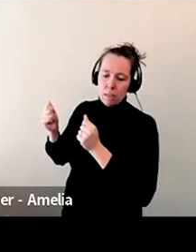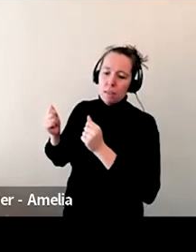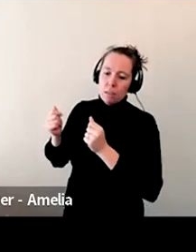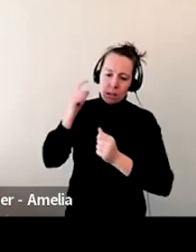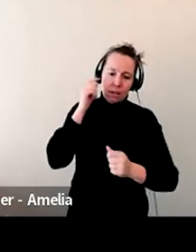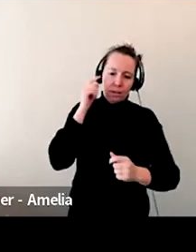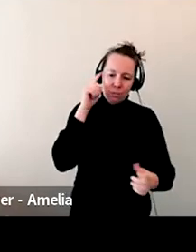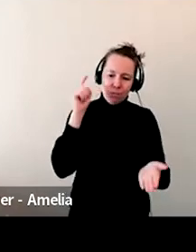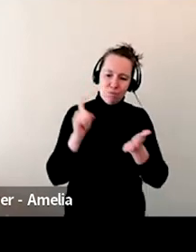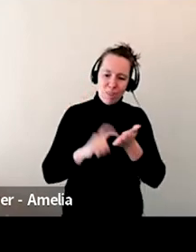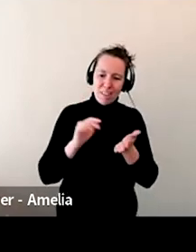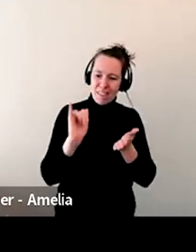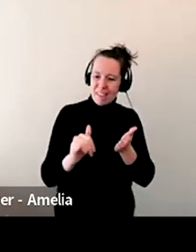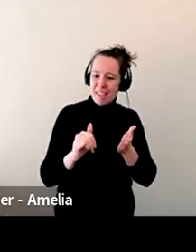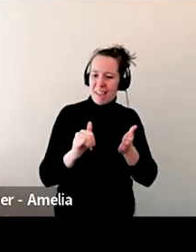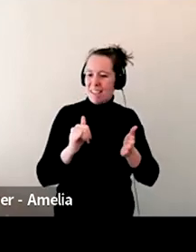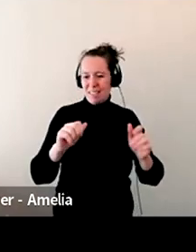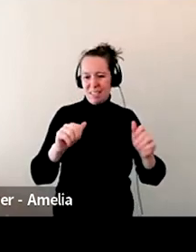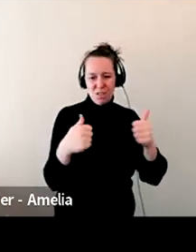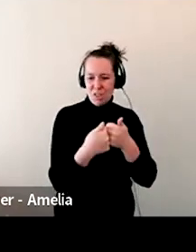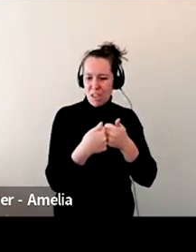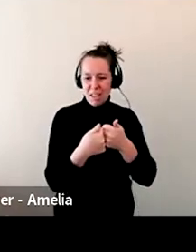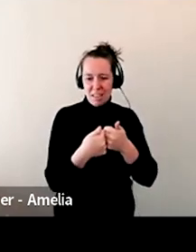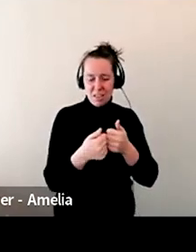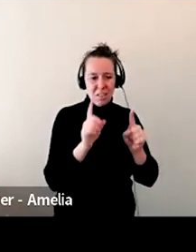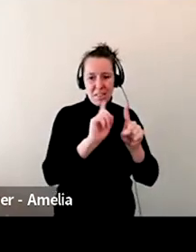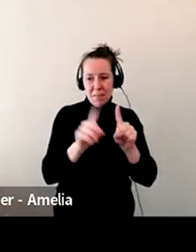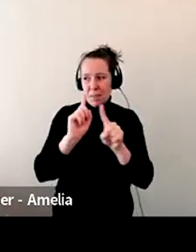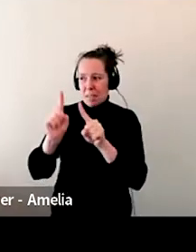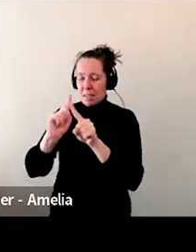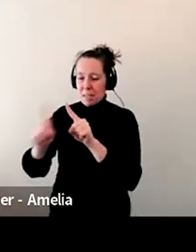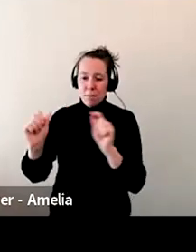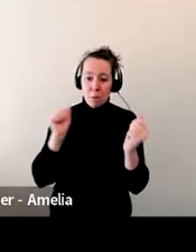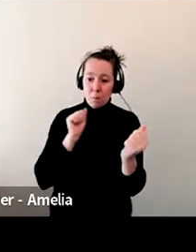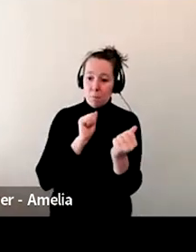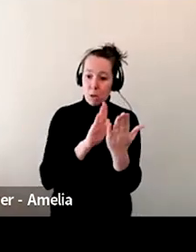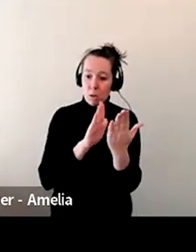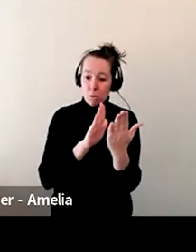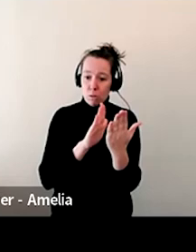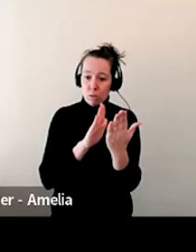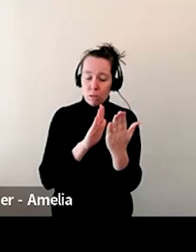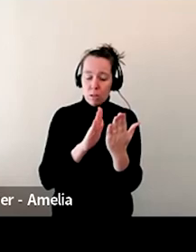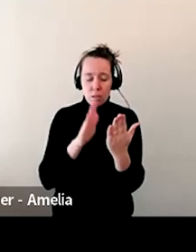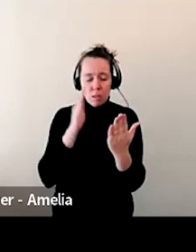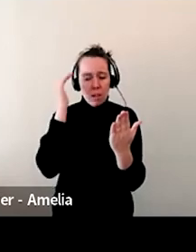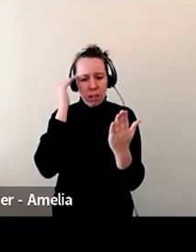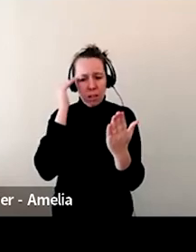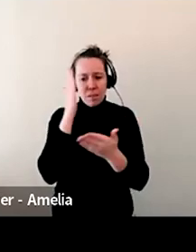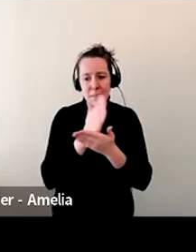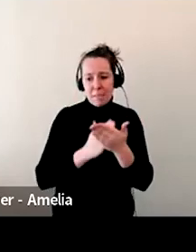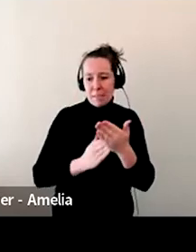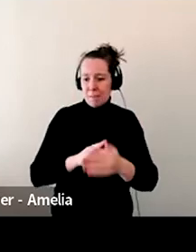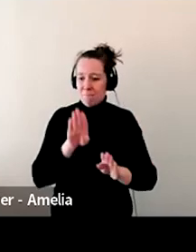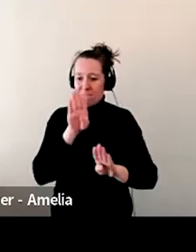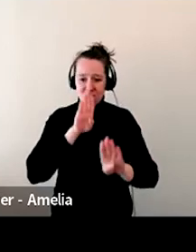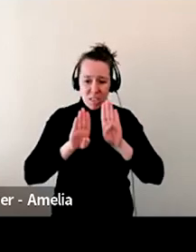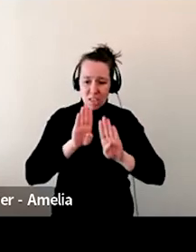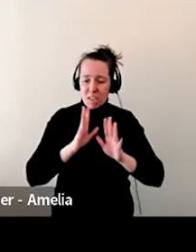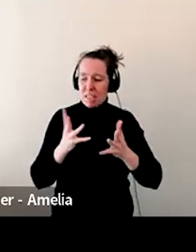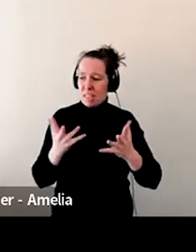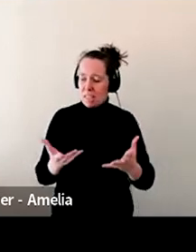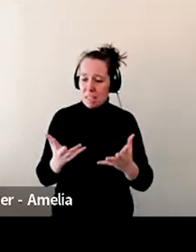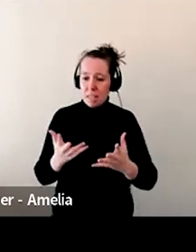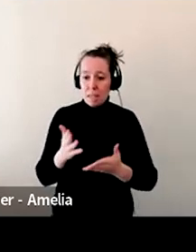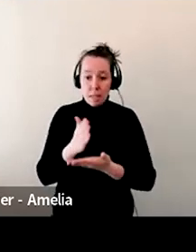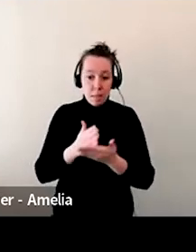invoices and ships and does all those things in different ways. Um, some of the frustrations I've had is, you know, there's some great reps or great,